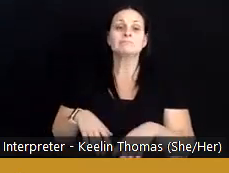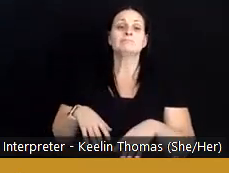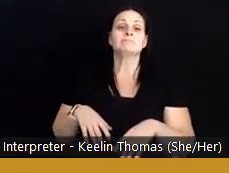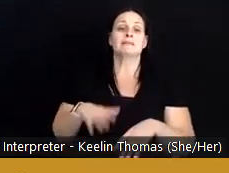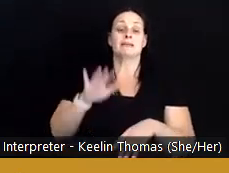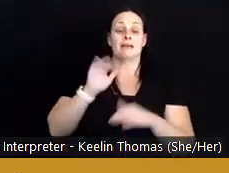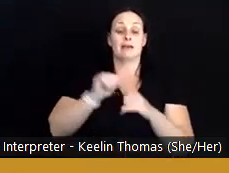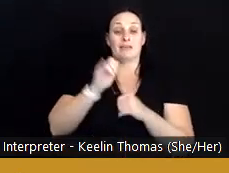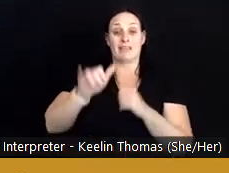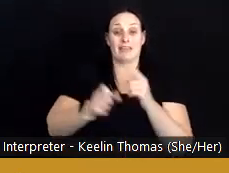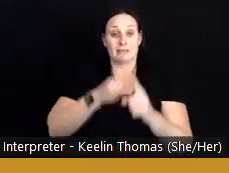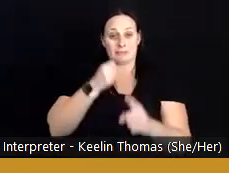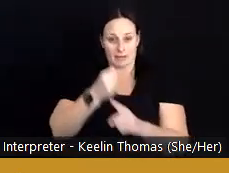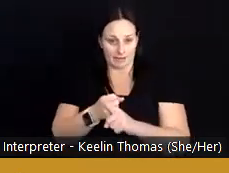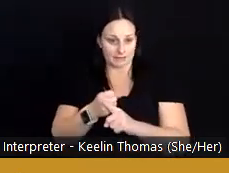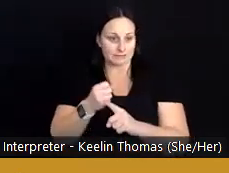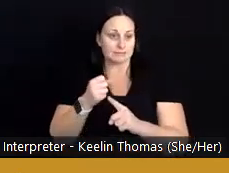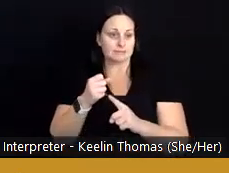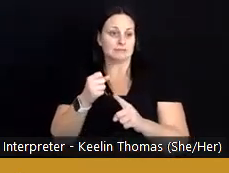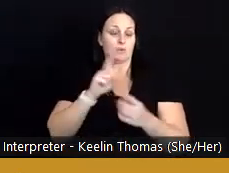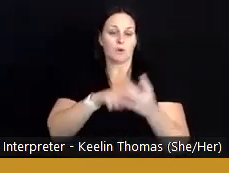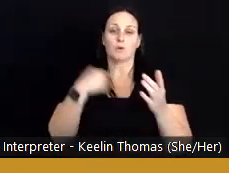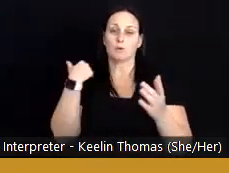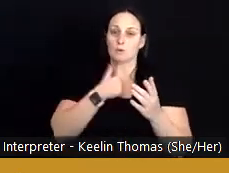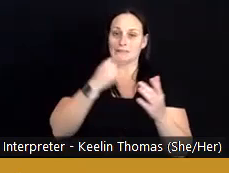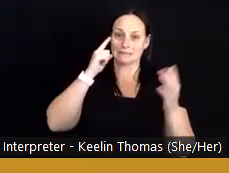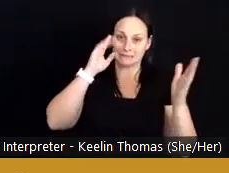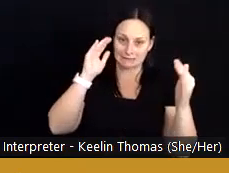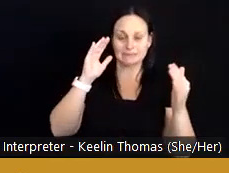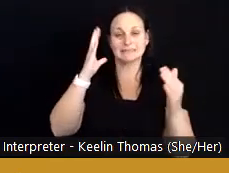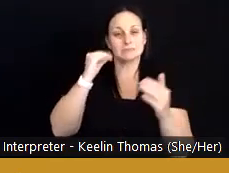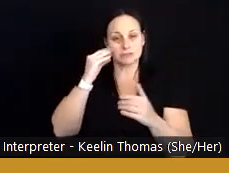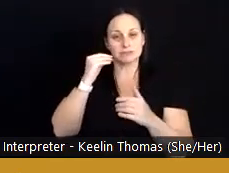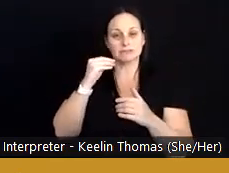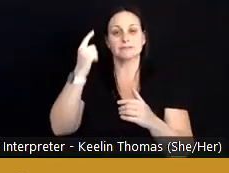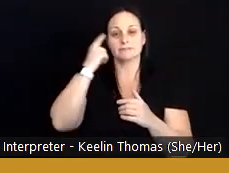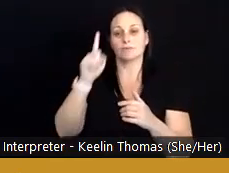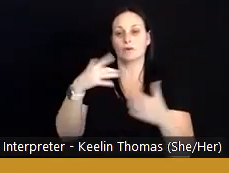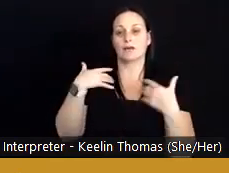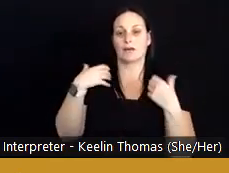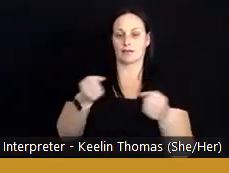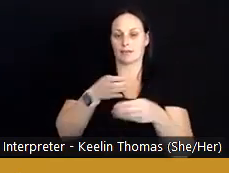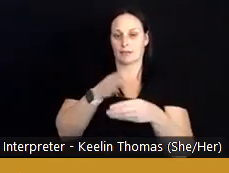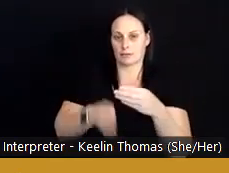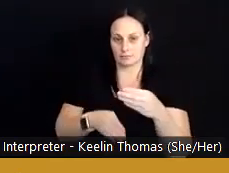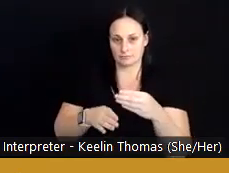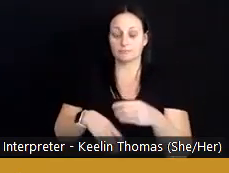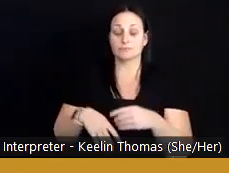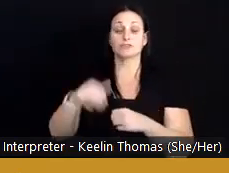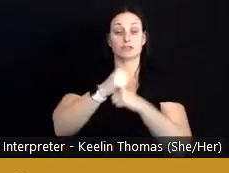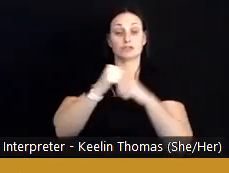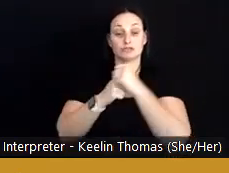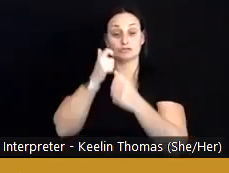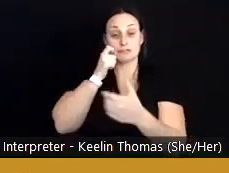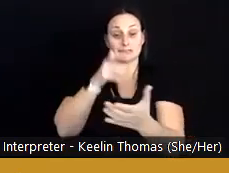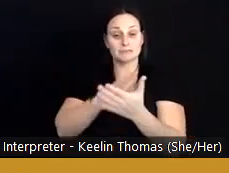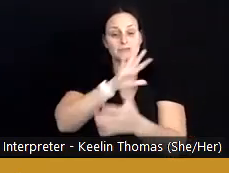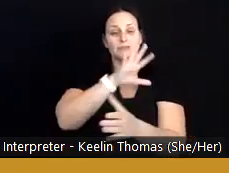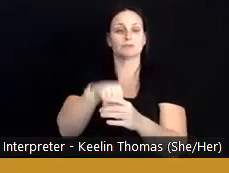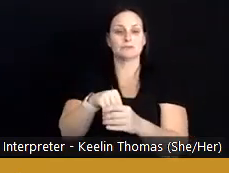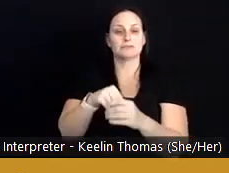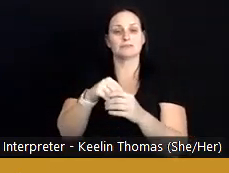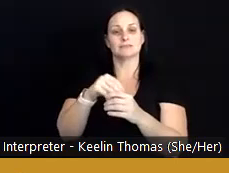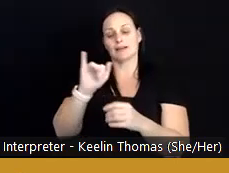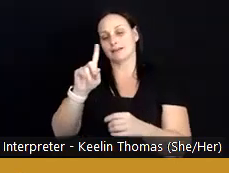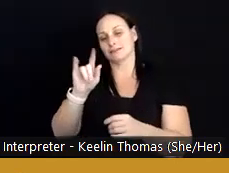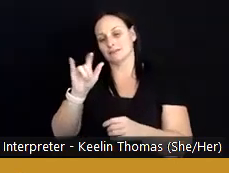impacts what we experience with regards to health outcomes. So structural racism really includes the ideological,